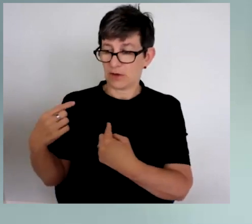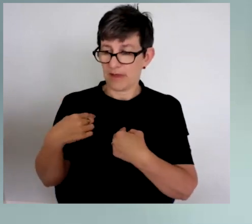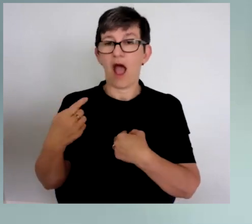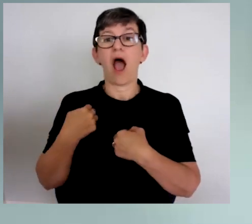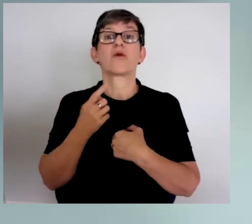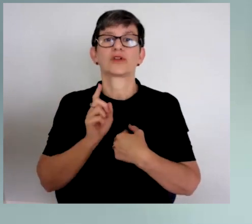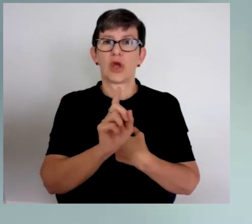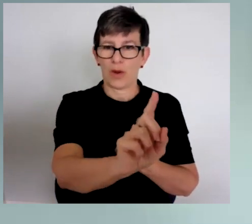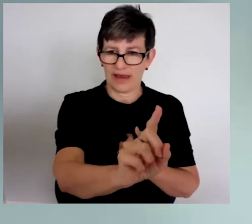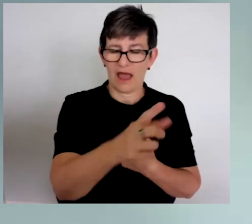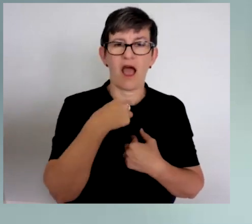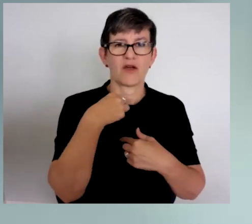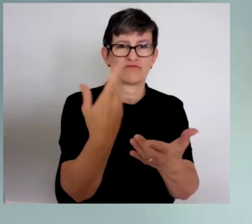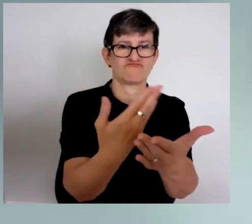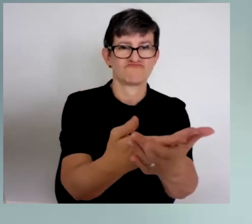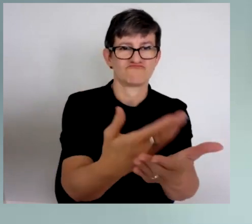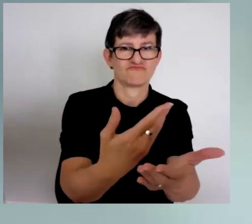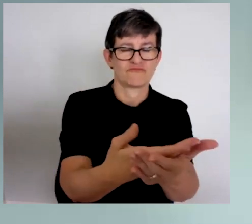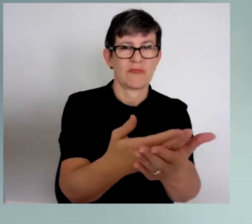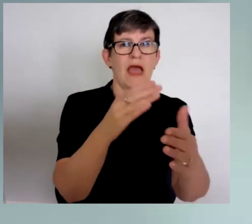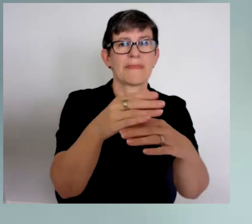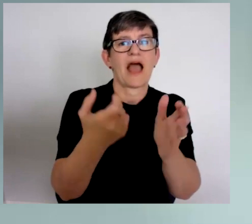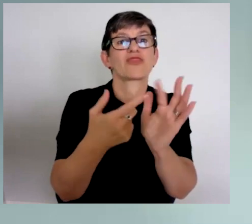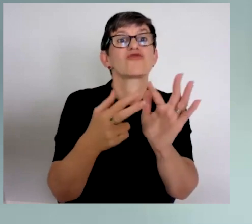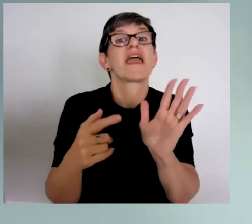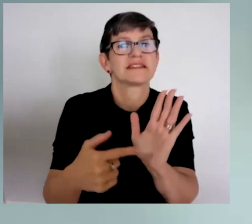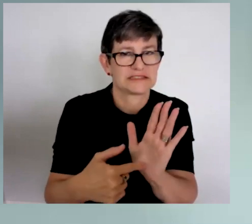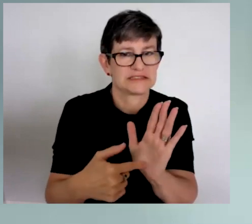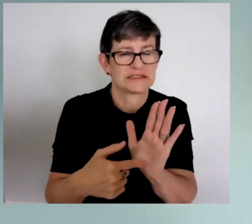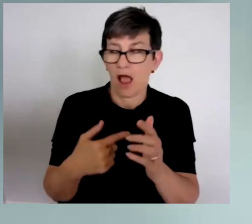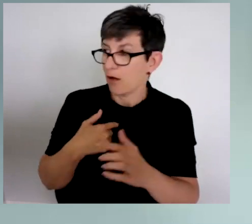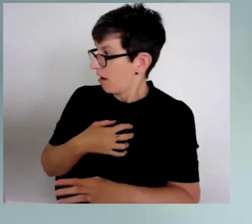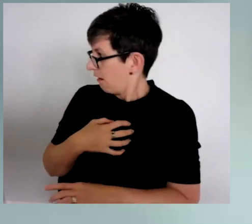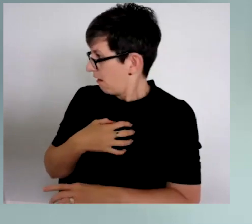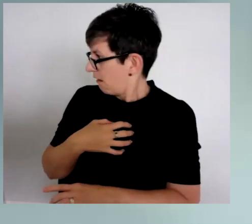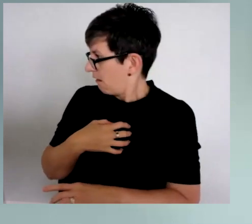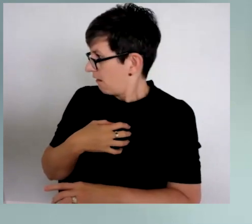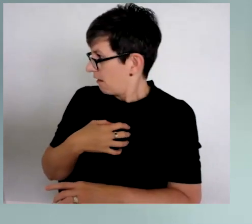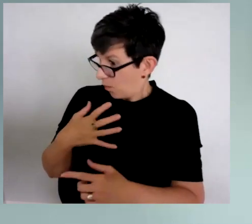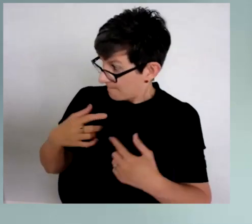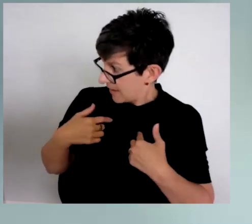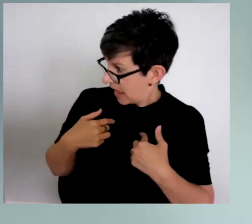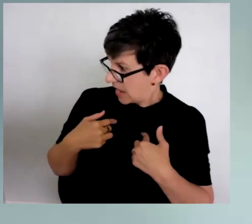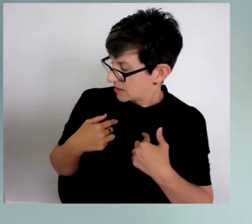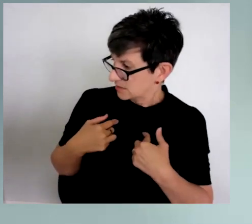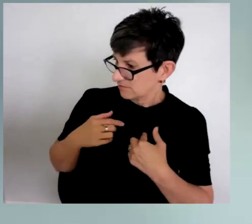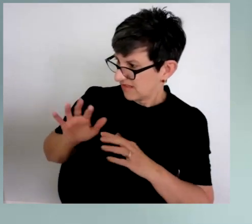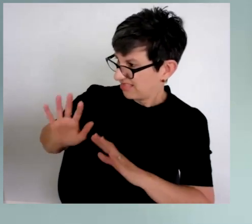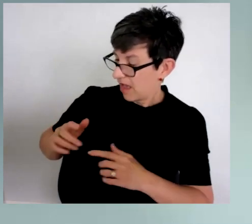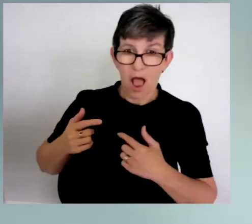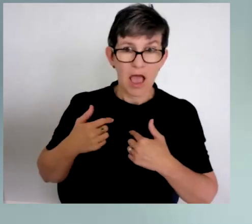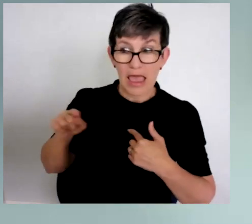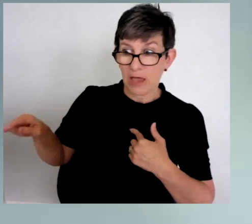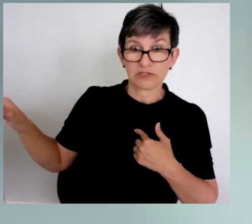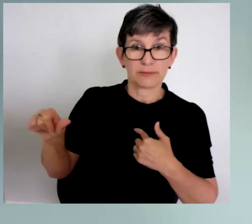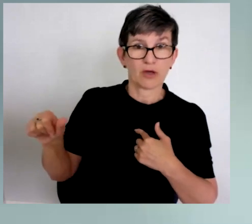I would make the speech. Now, not only did that terrify me because I wasn't prepared to be speaking, I was just there to assist him.